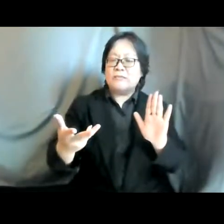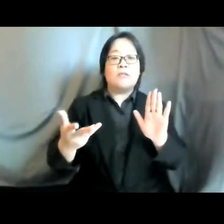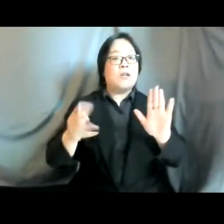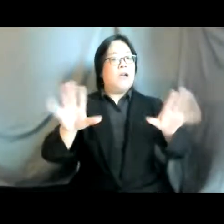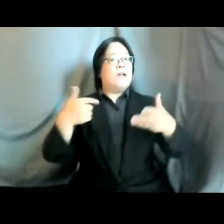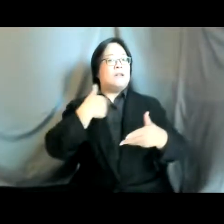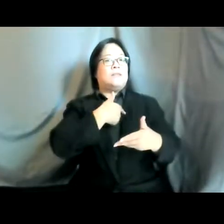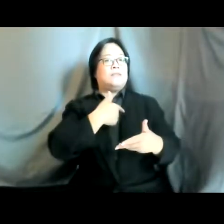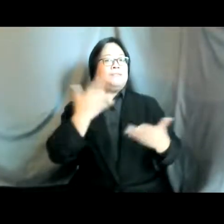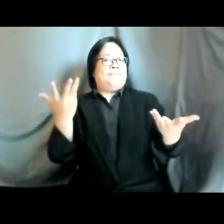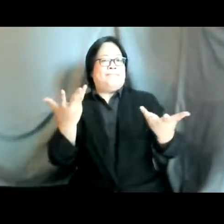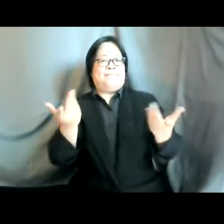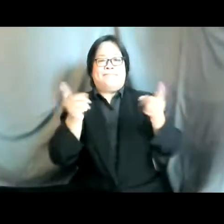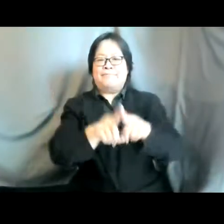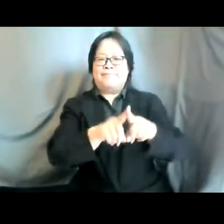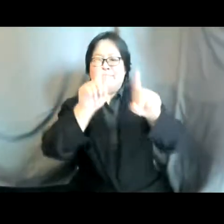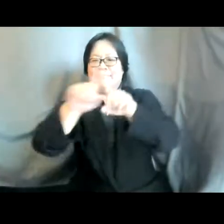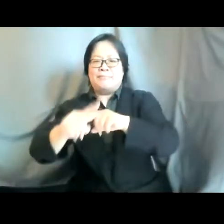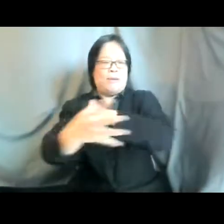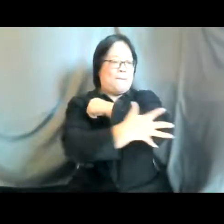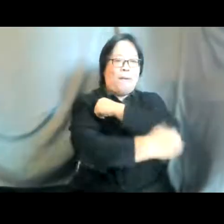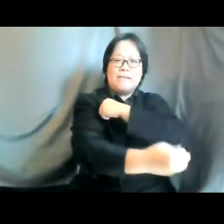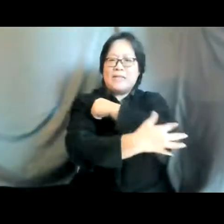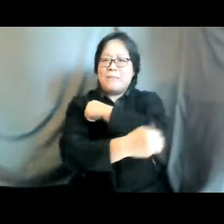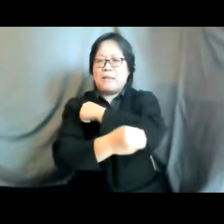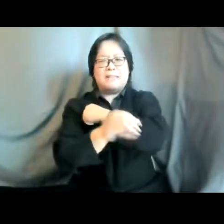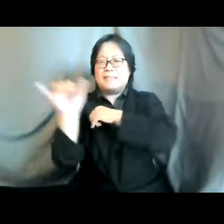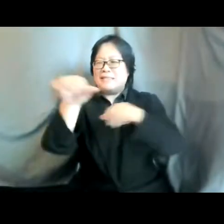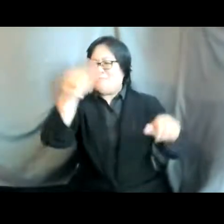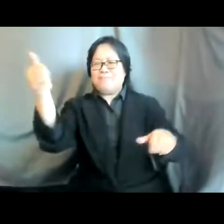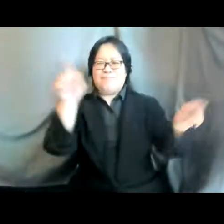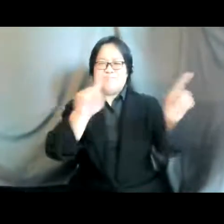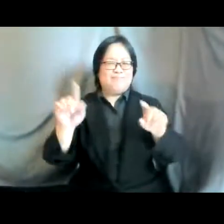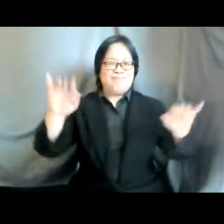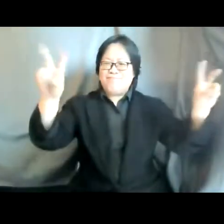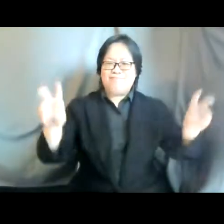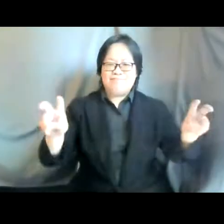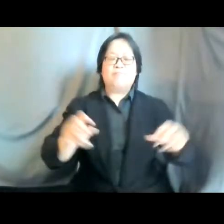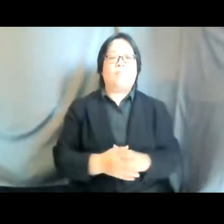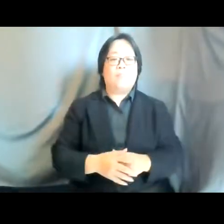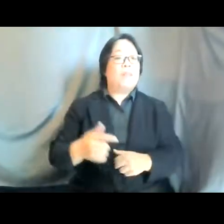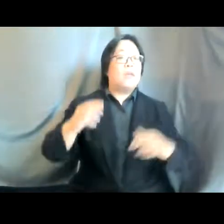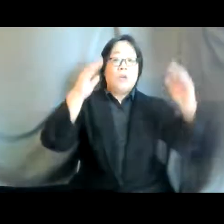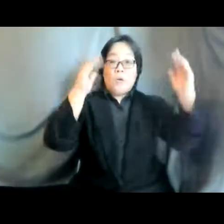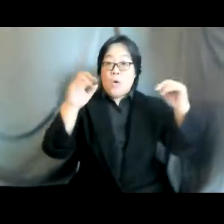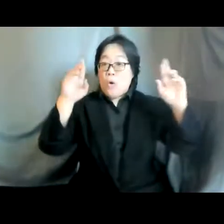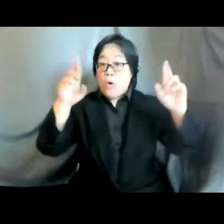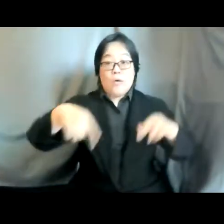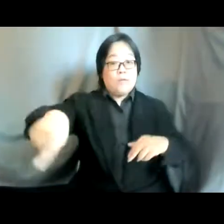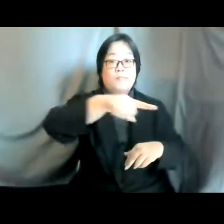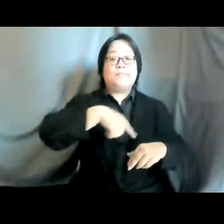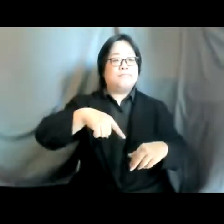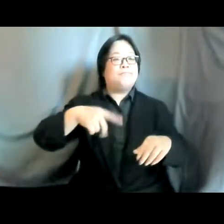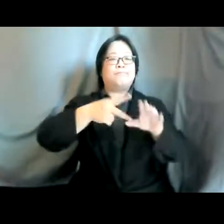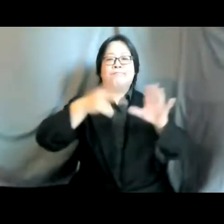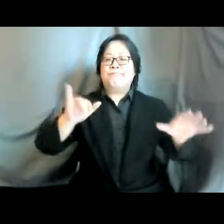poverty and other similar issues so we hope that participants at the paris summit will help us